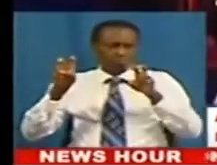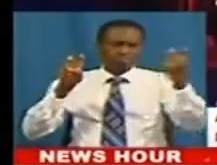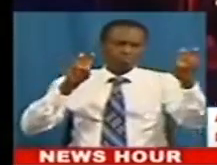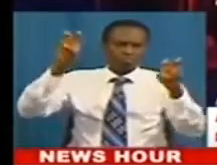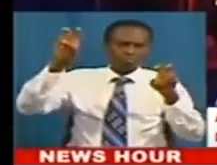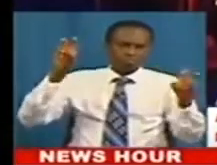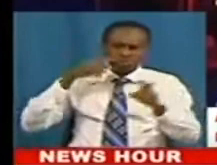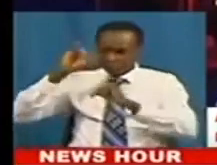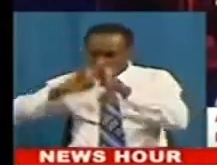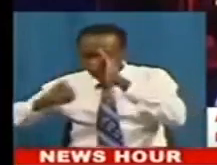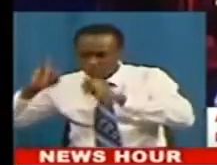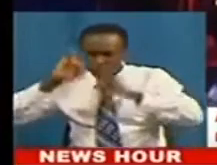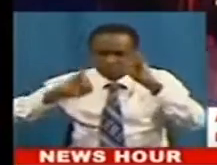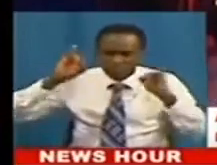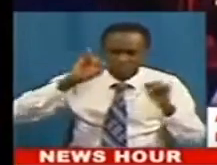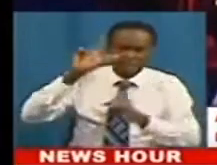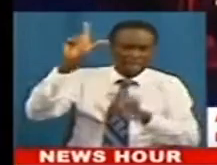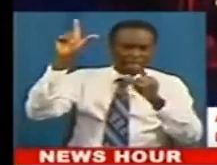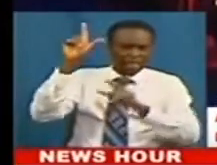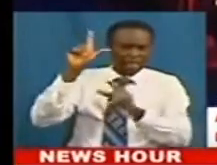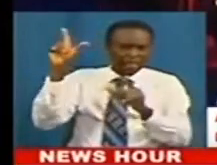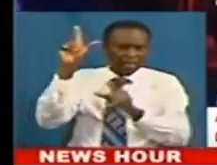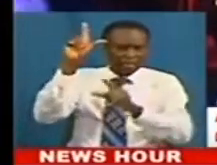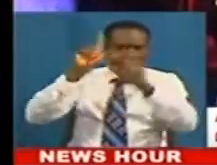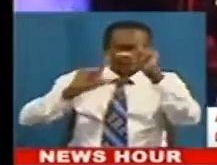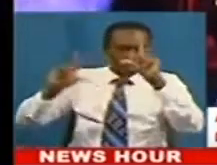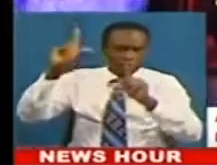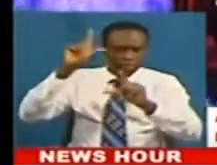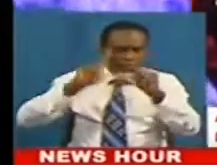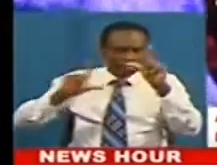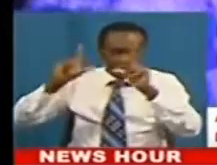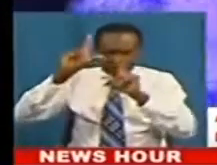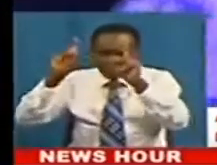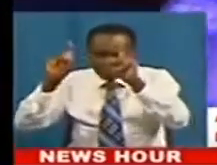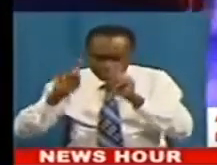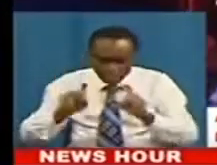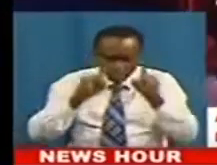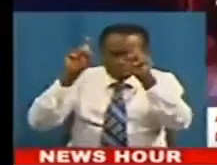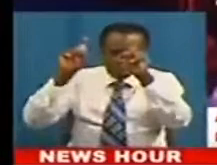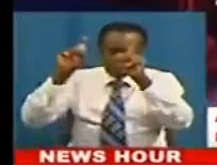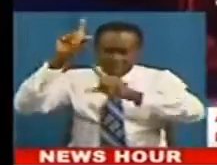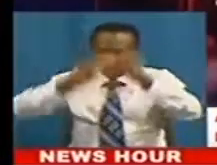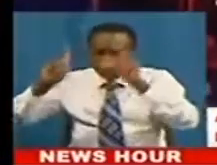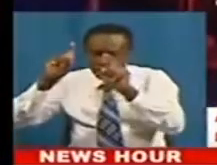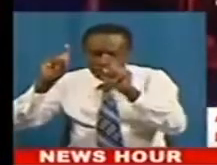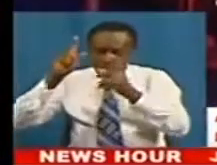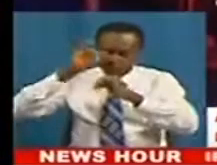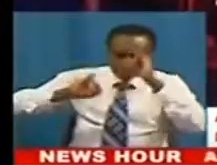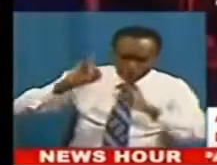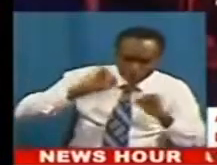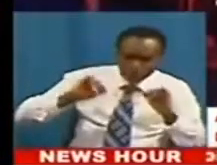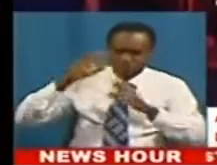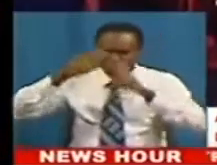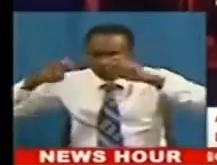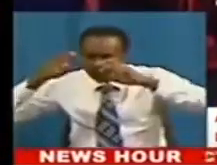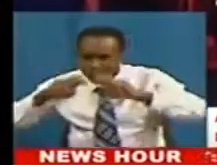sampling for the lab work. We could see that there's quite an impressive occurrence in the field, because some fields you could actually